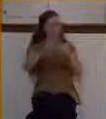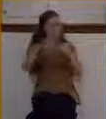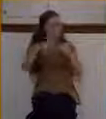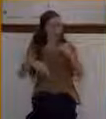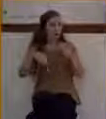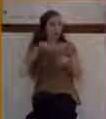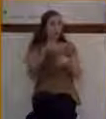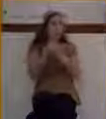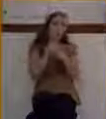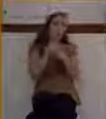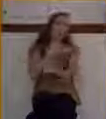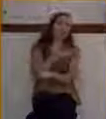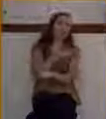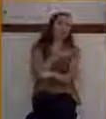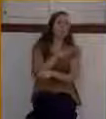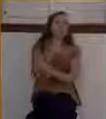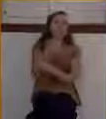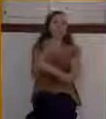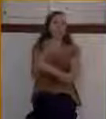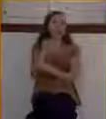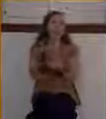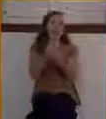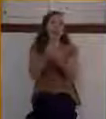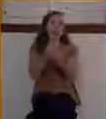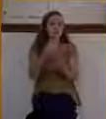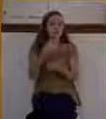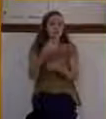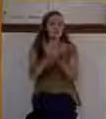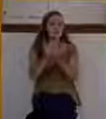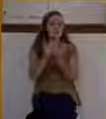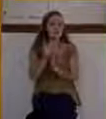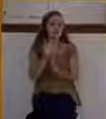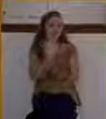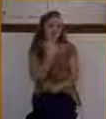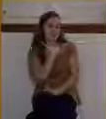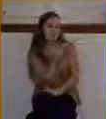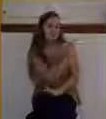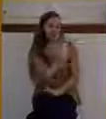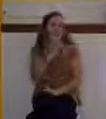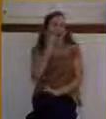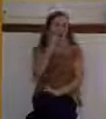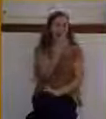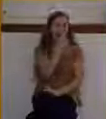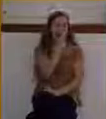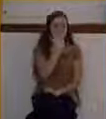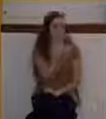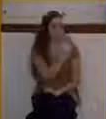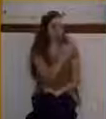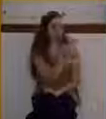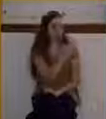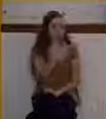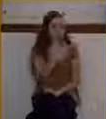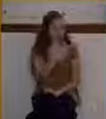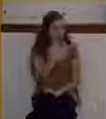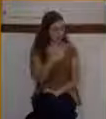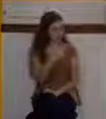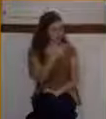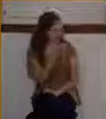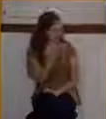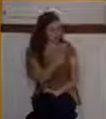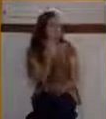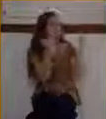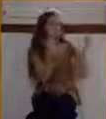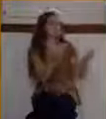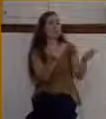it says that Jesus touched his eyes. Luke says that when Jesus touched his eyes, he said, receive your sight. So kind of putting these accounts